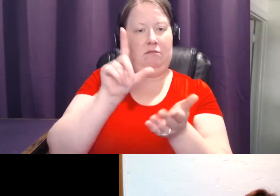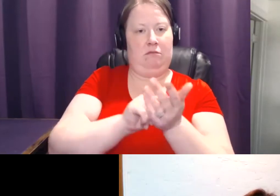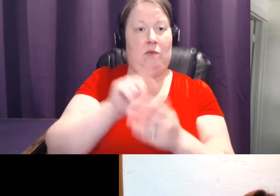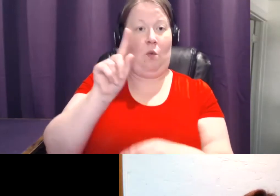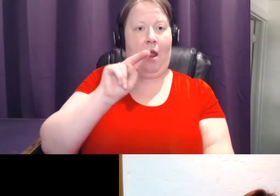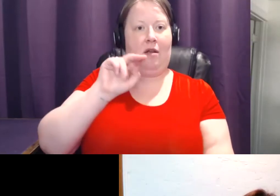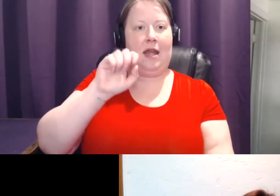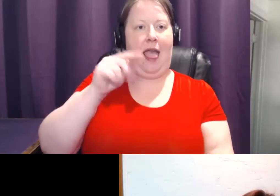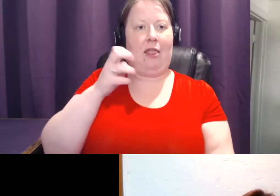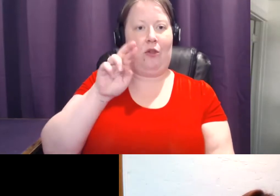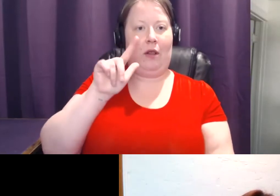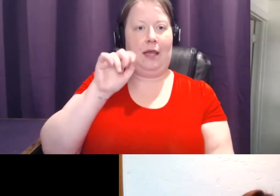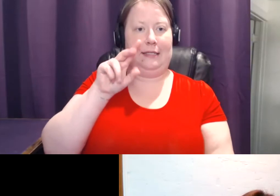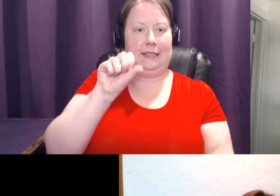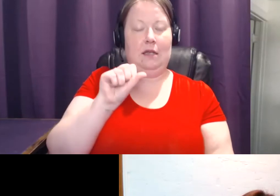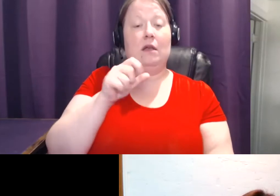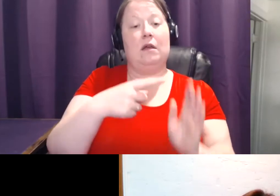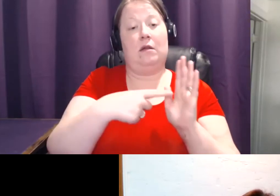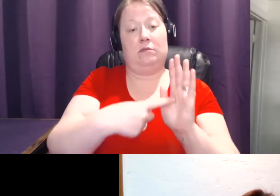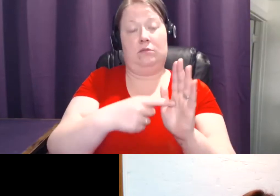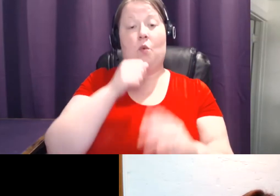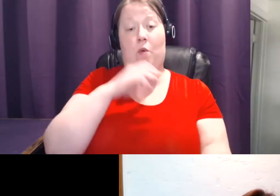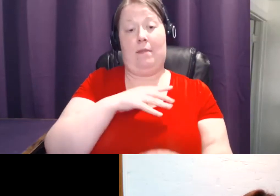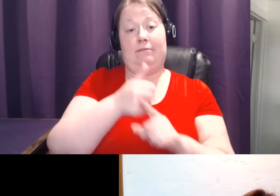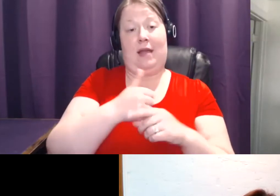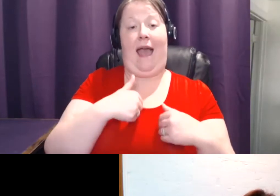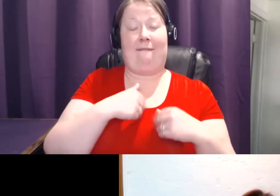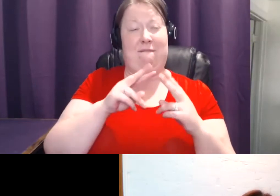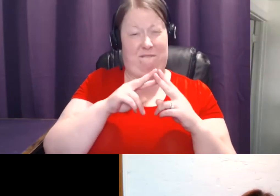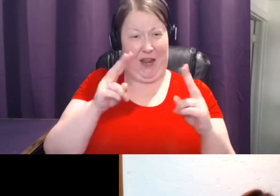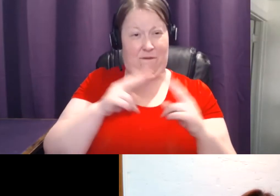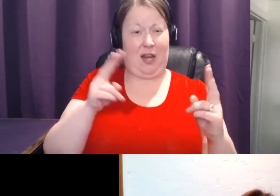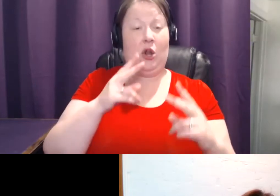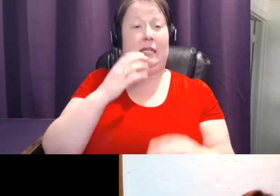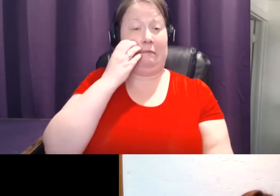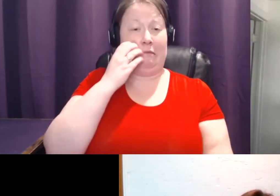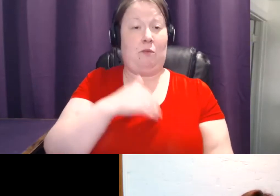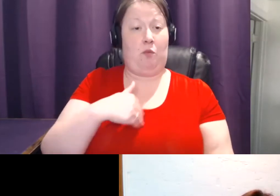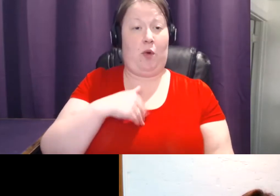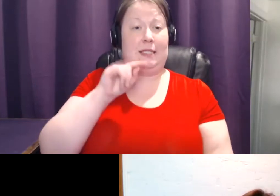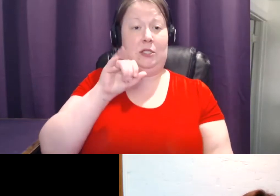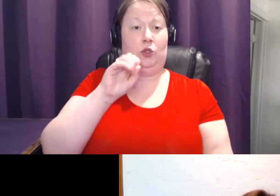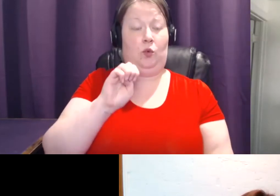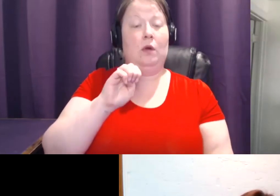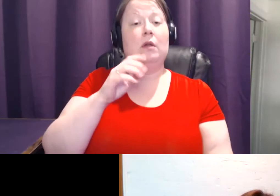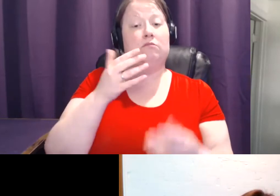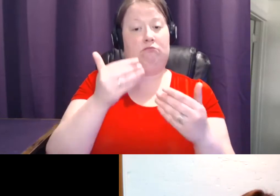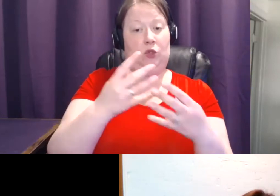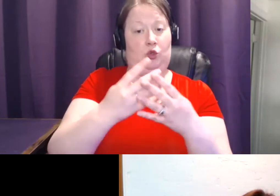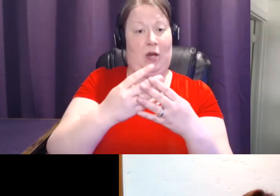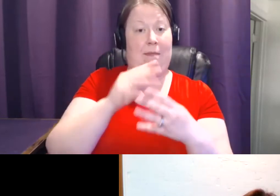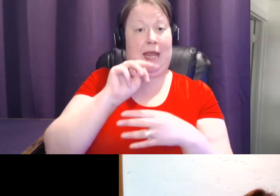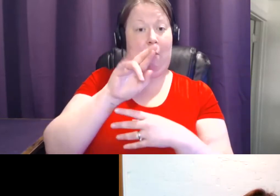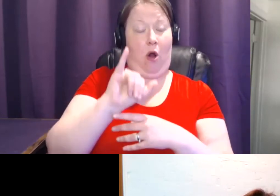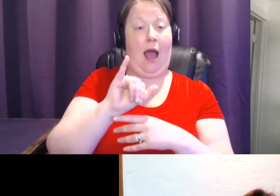that in women who have extremely dense breast tissue, screening MRI every other year not only finds more